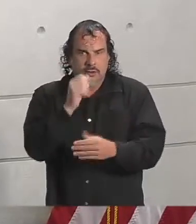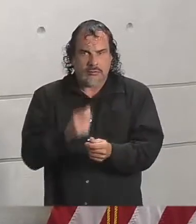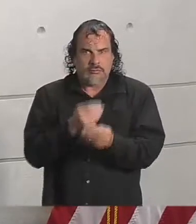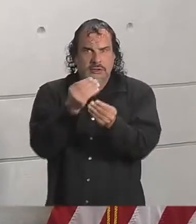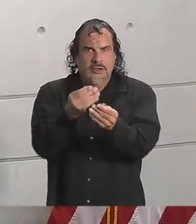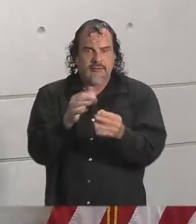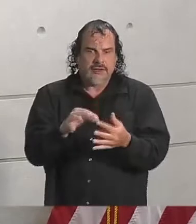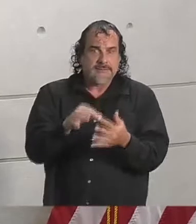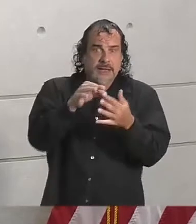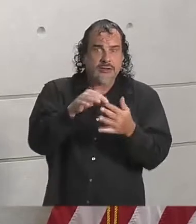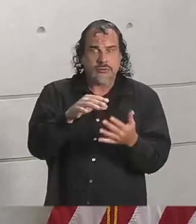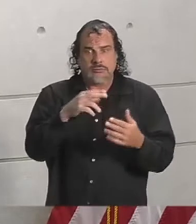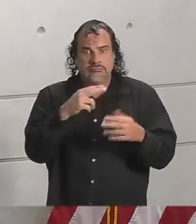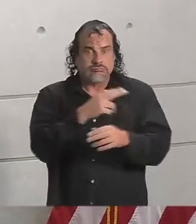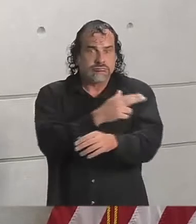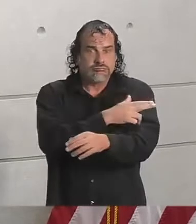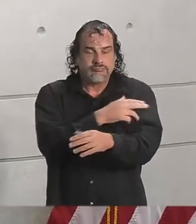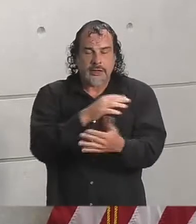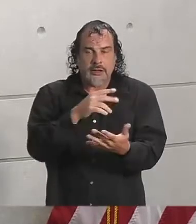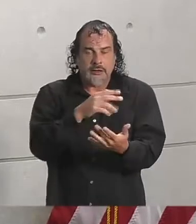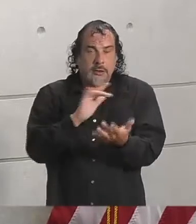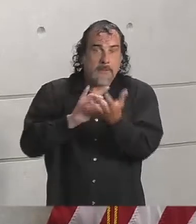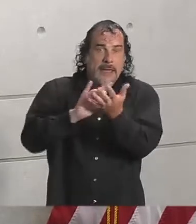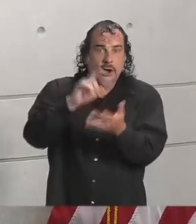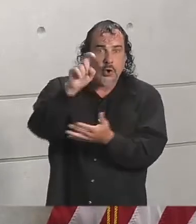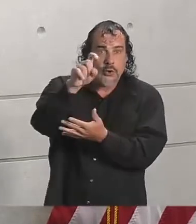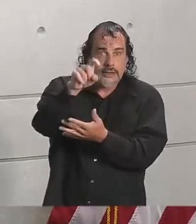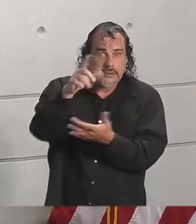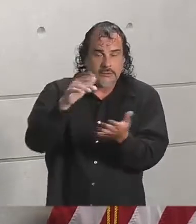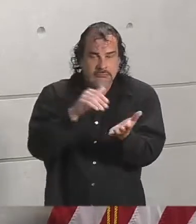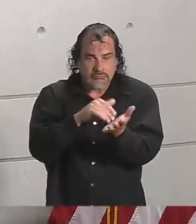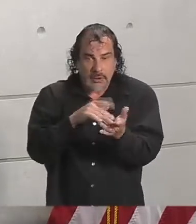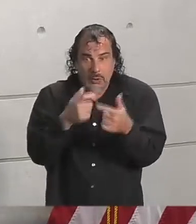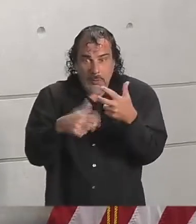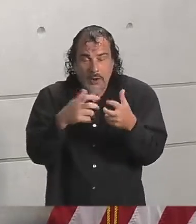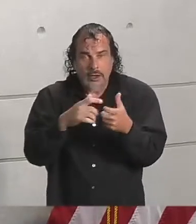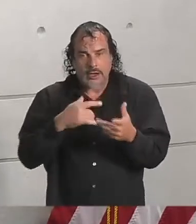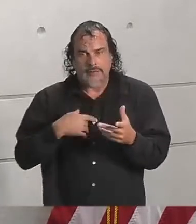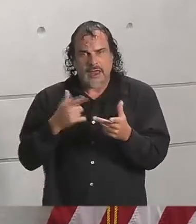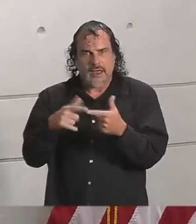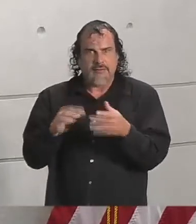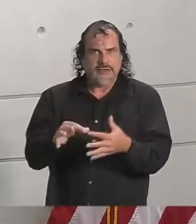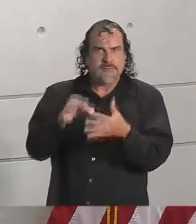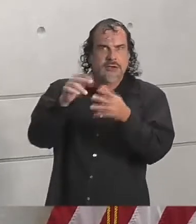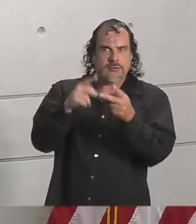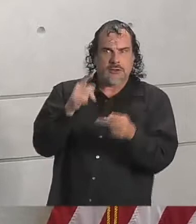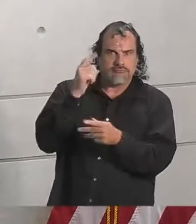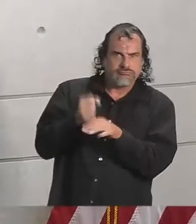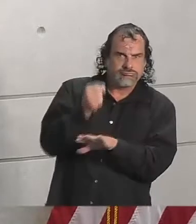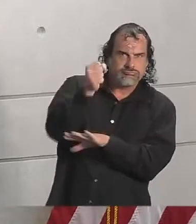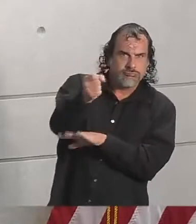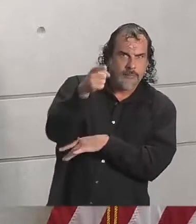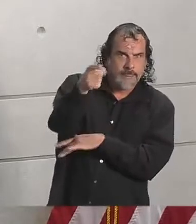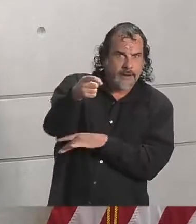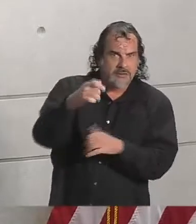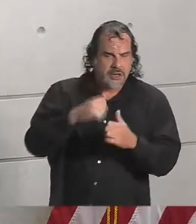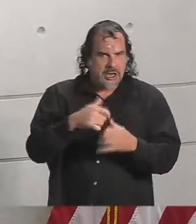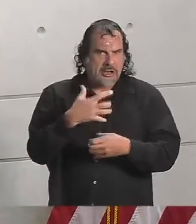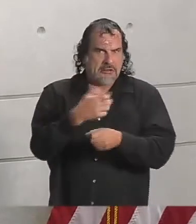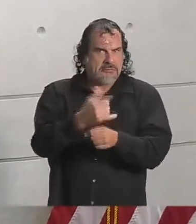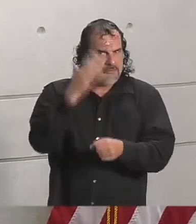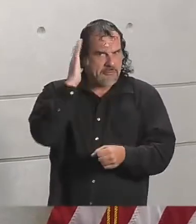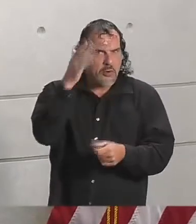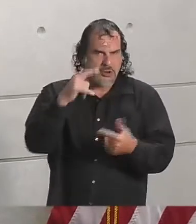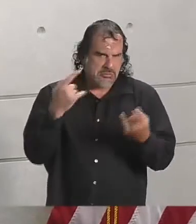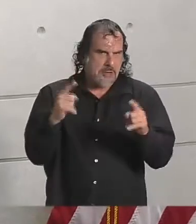medical conditions. They do a fantastic job. The Department of Health will do a great job doing that, and I'm very confident of that. I